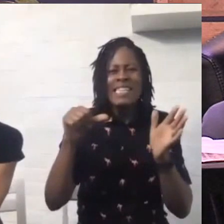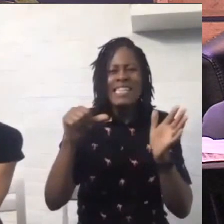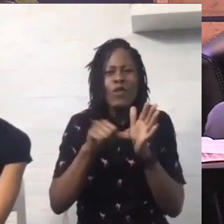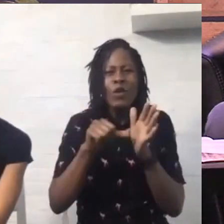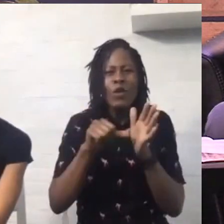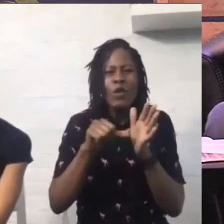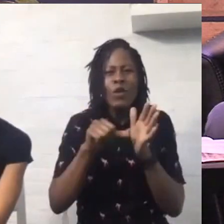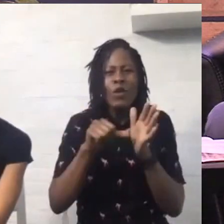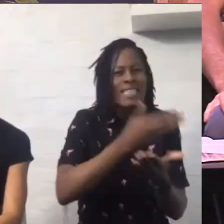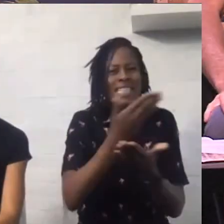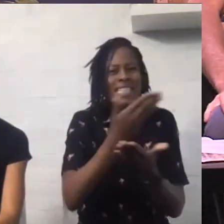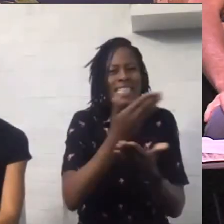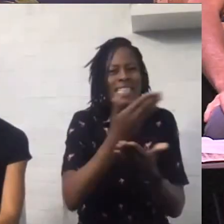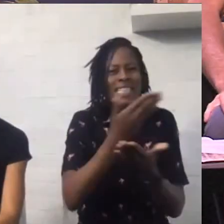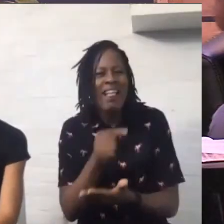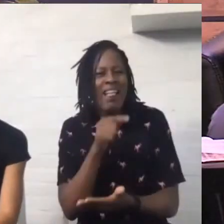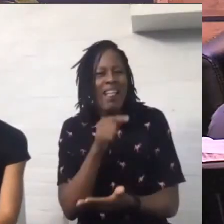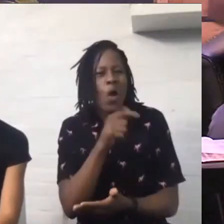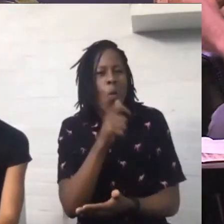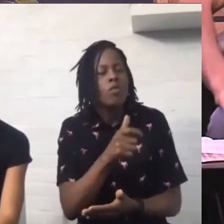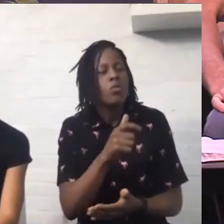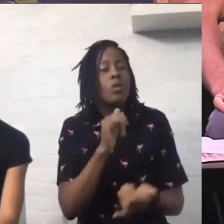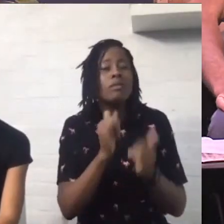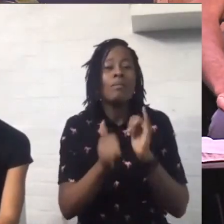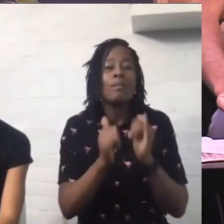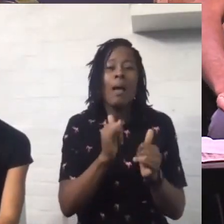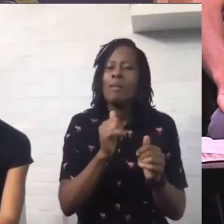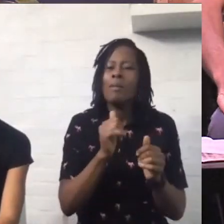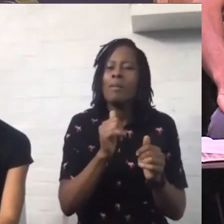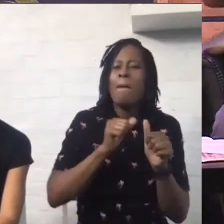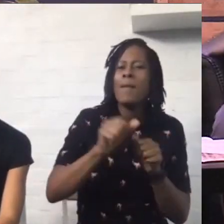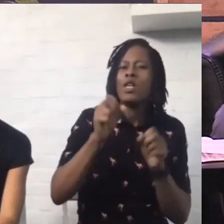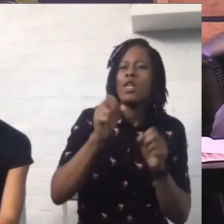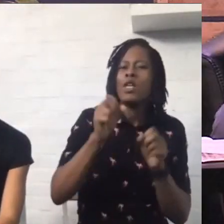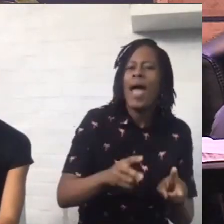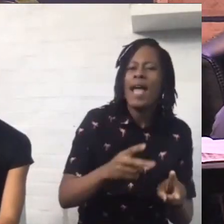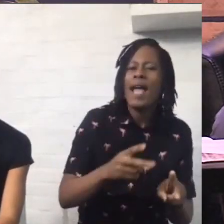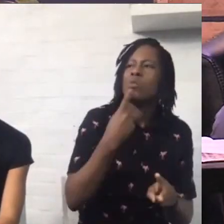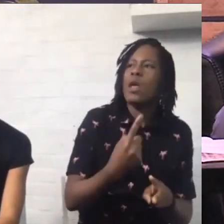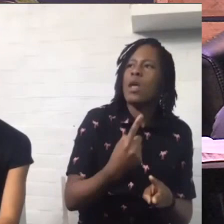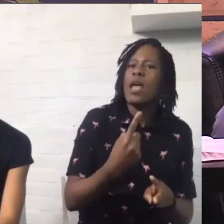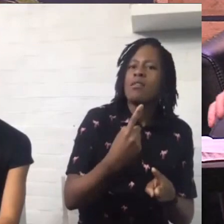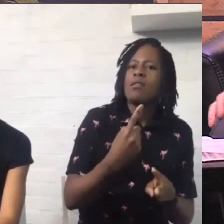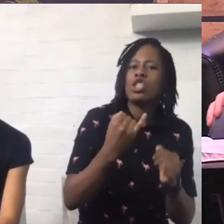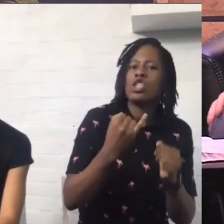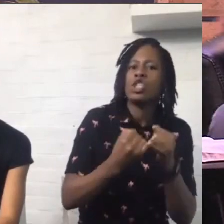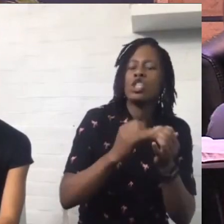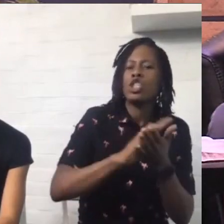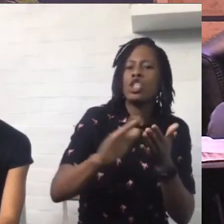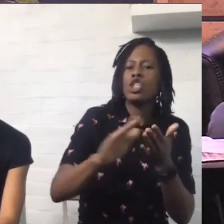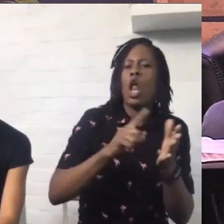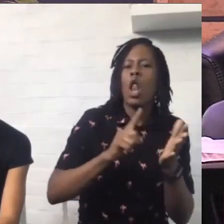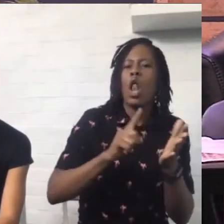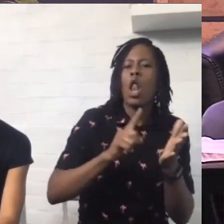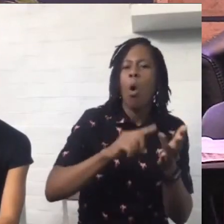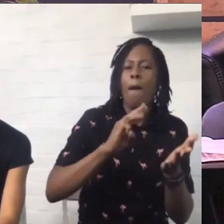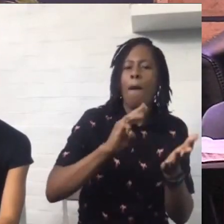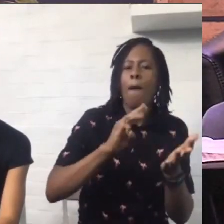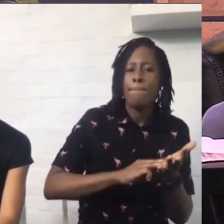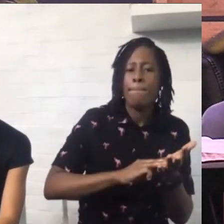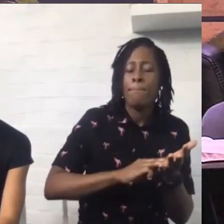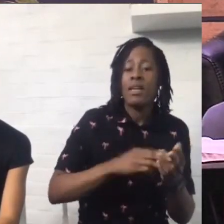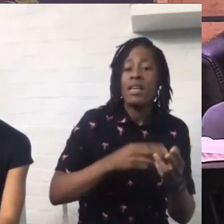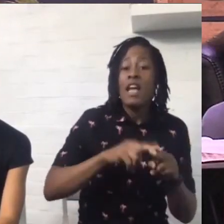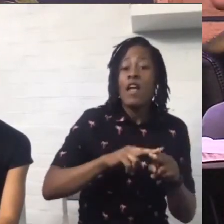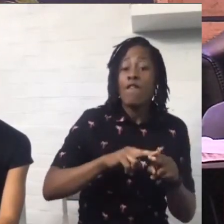When you meet someone, you can say peace to you. But if you say shalom, wow, that takes it to another level